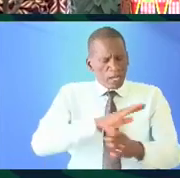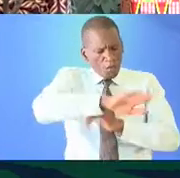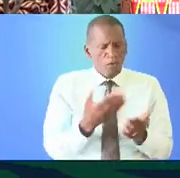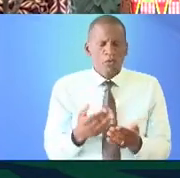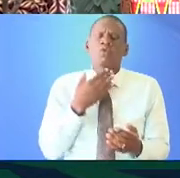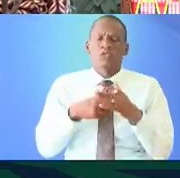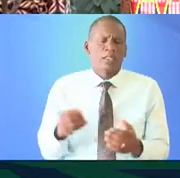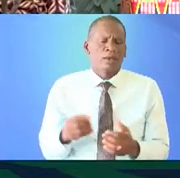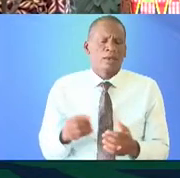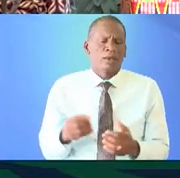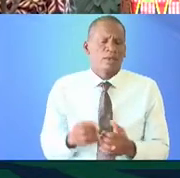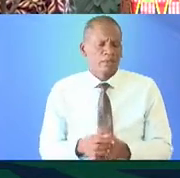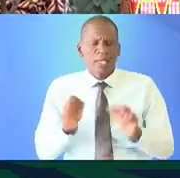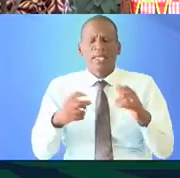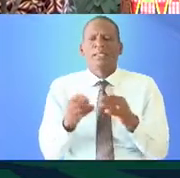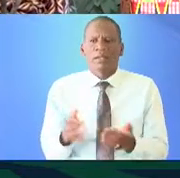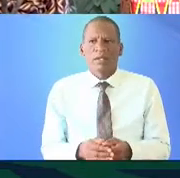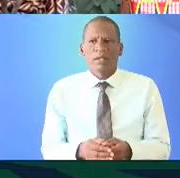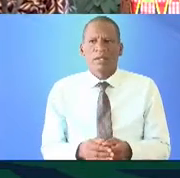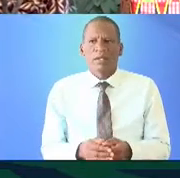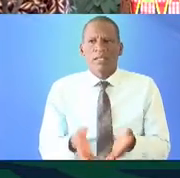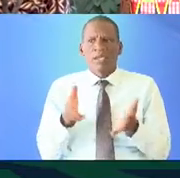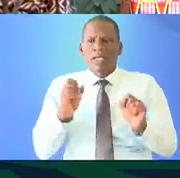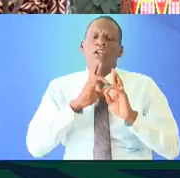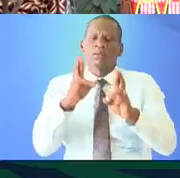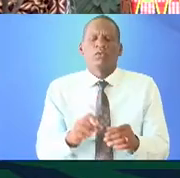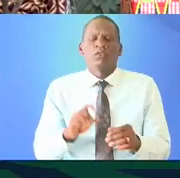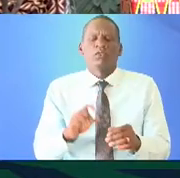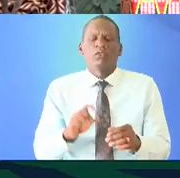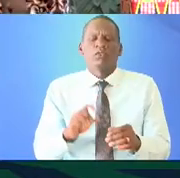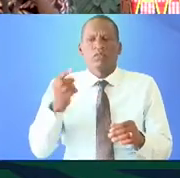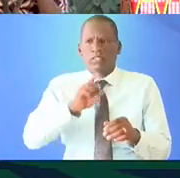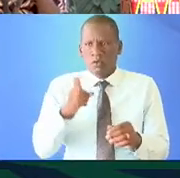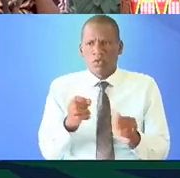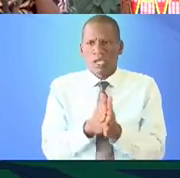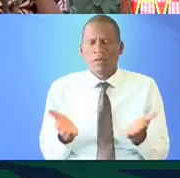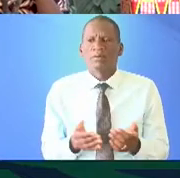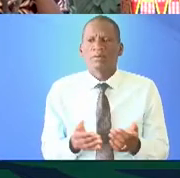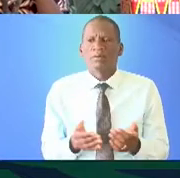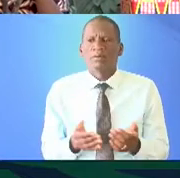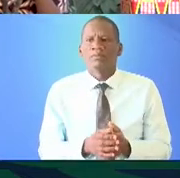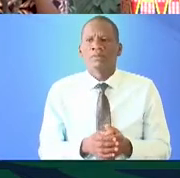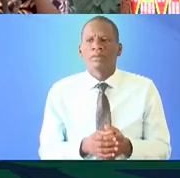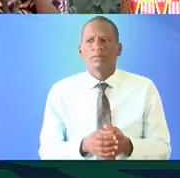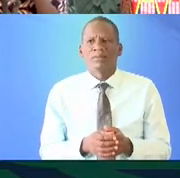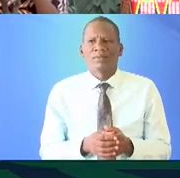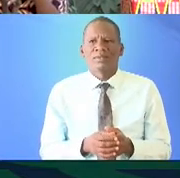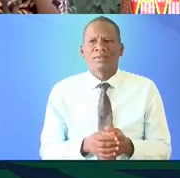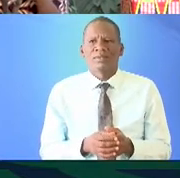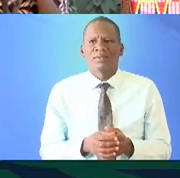who wants to start I can start and I can respond to the first question I